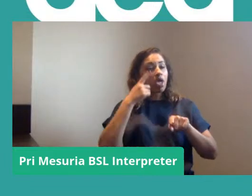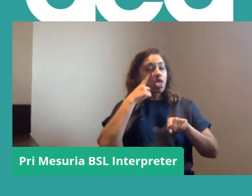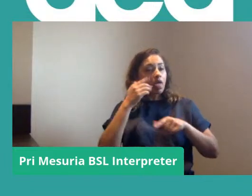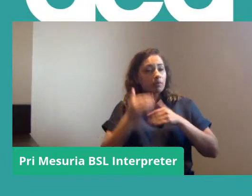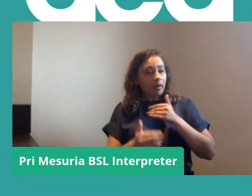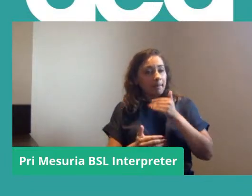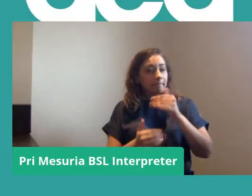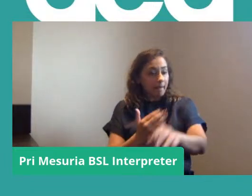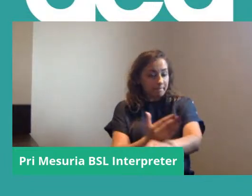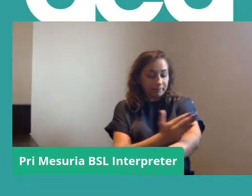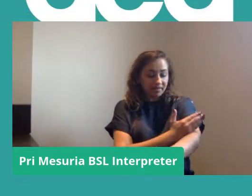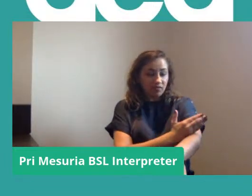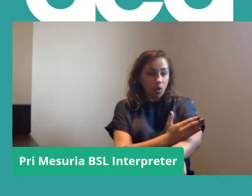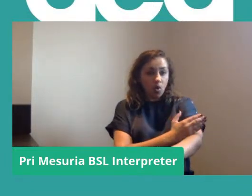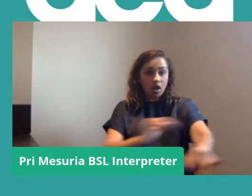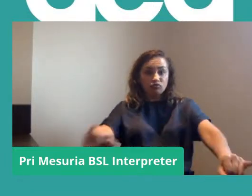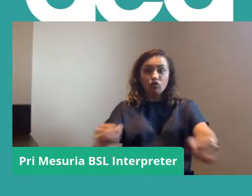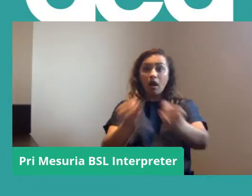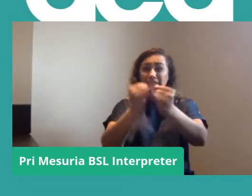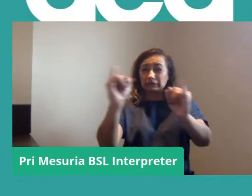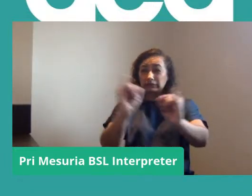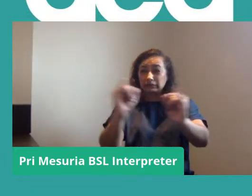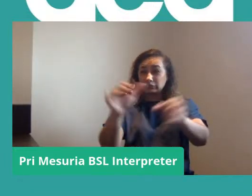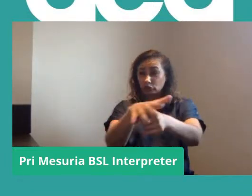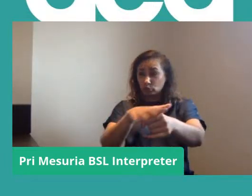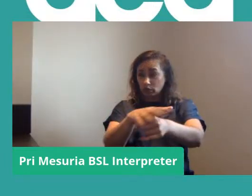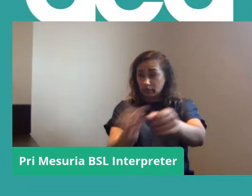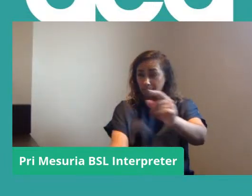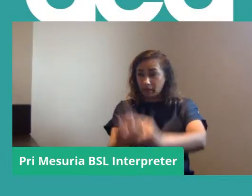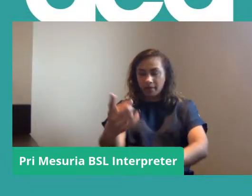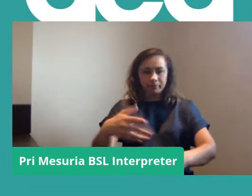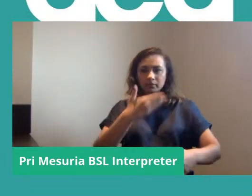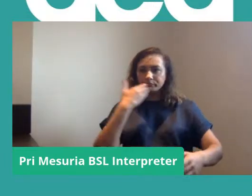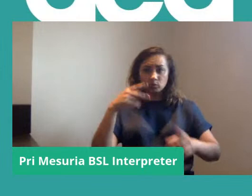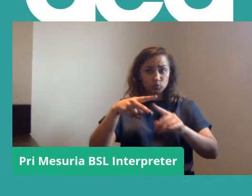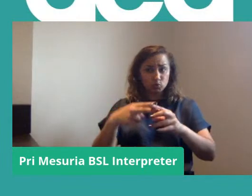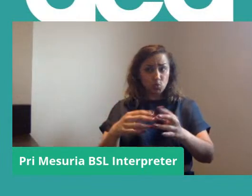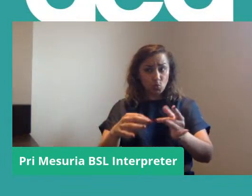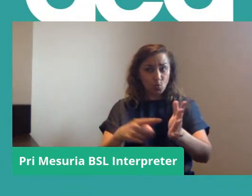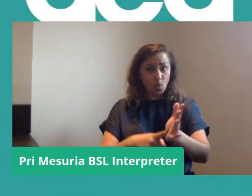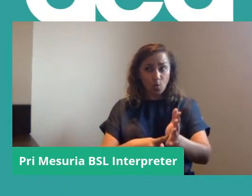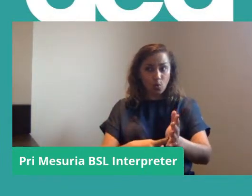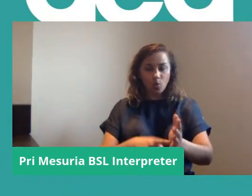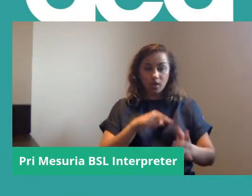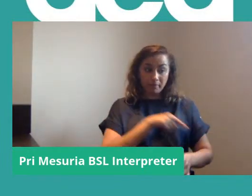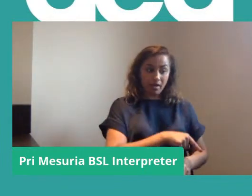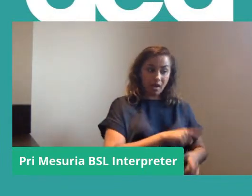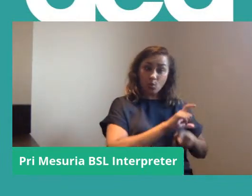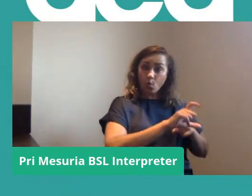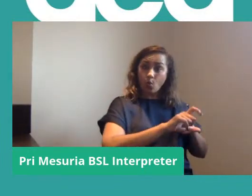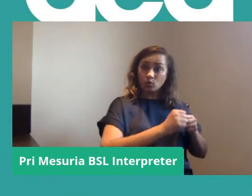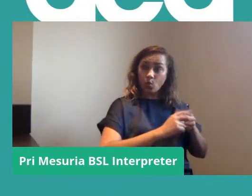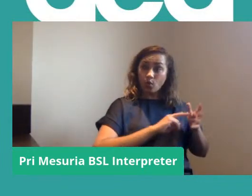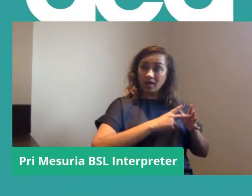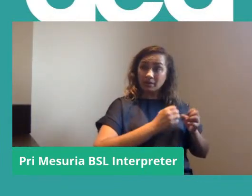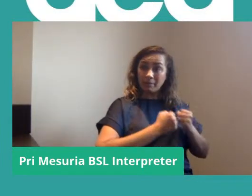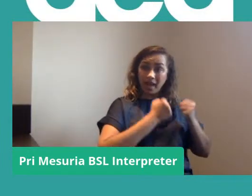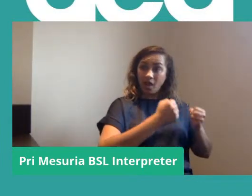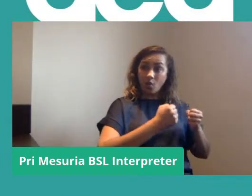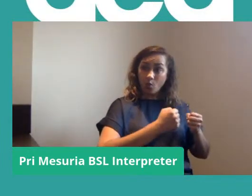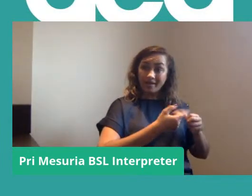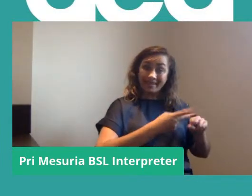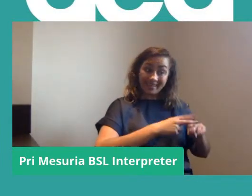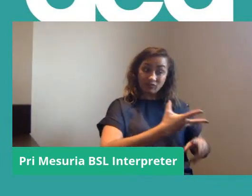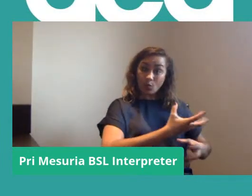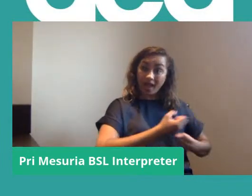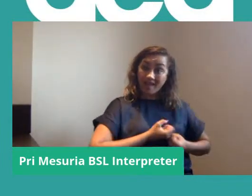do that before we had a crisis, we didn't have the tools that organising for power would have given us had we had those in